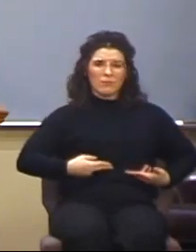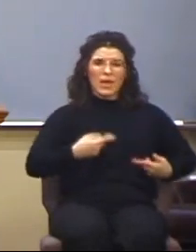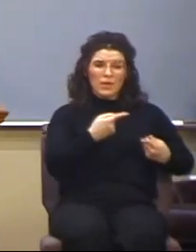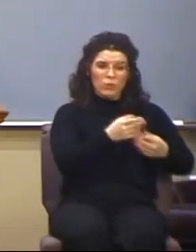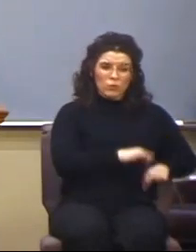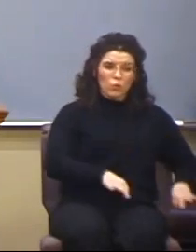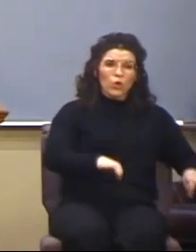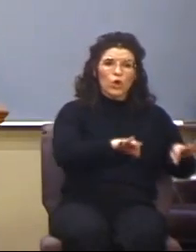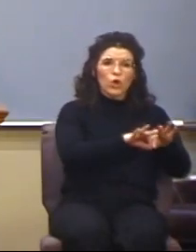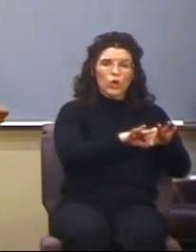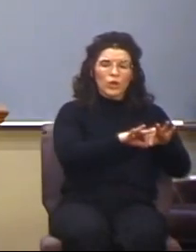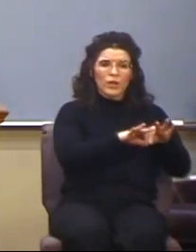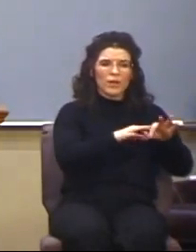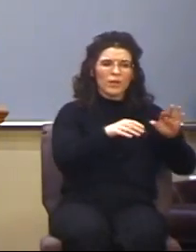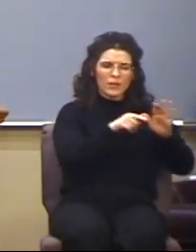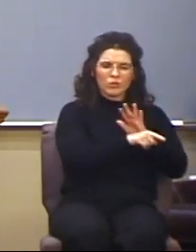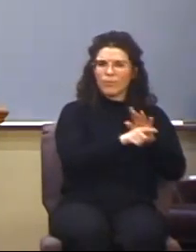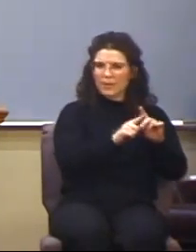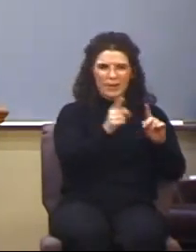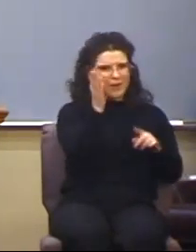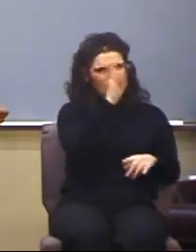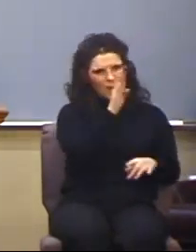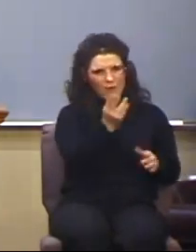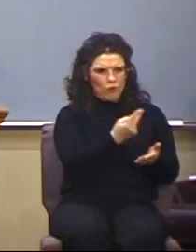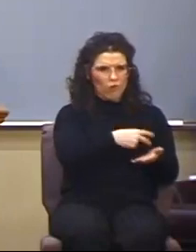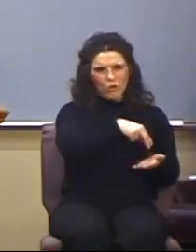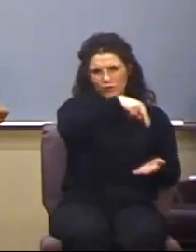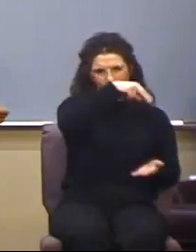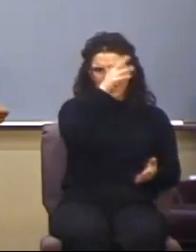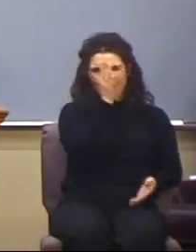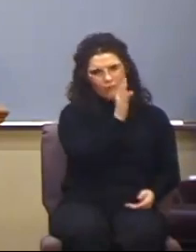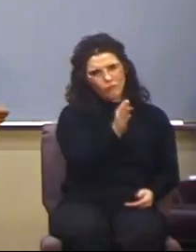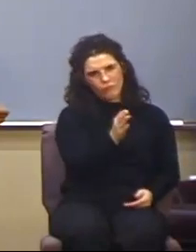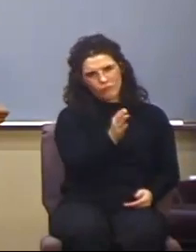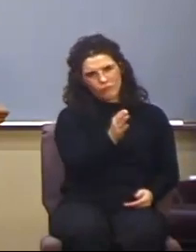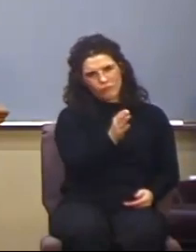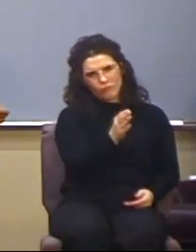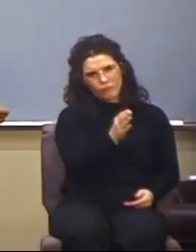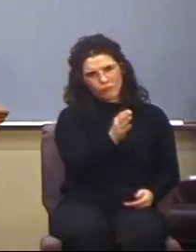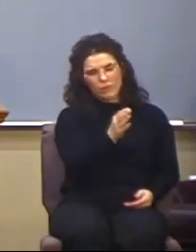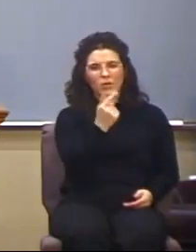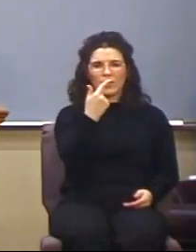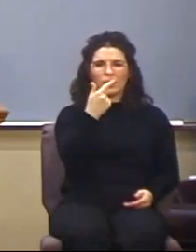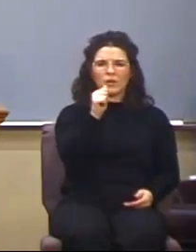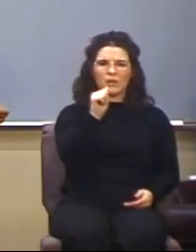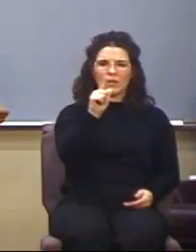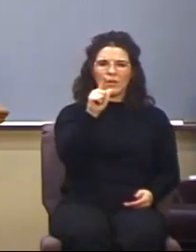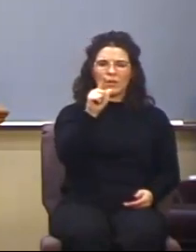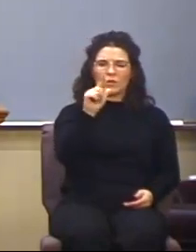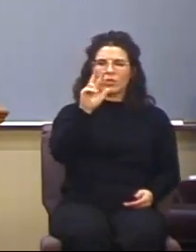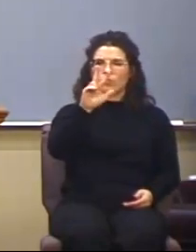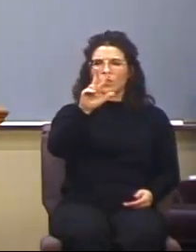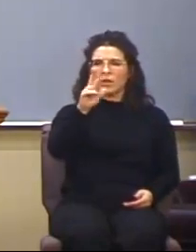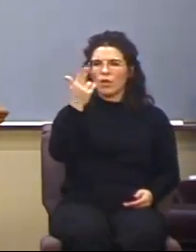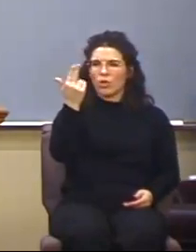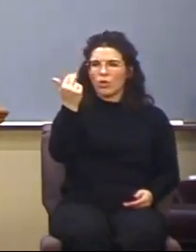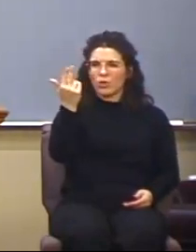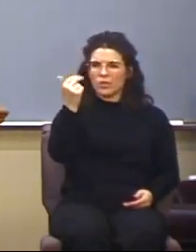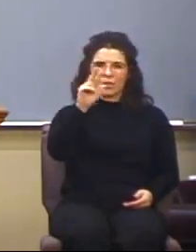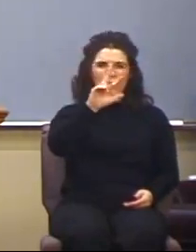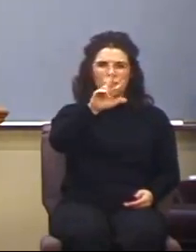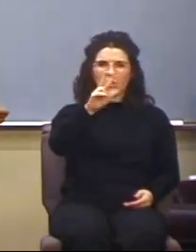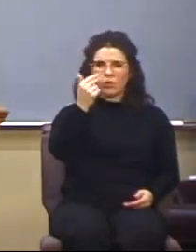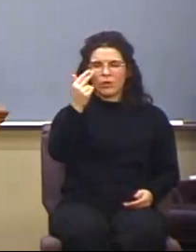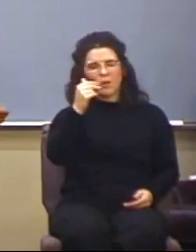never rose from the dead. If you notice in Galatians, chapter 3, verse 13. Now, I'll never forget this, you know, verse